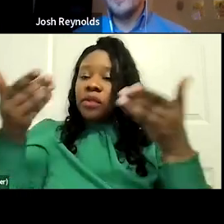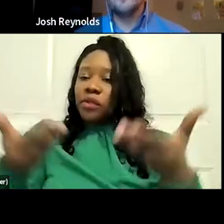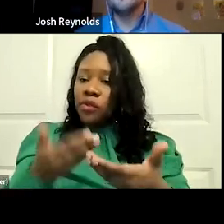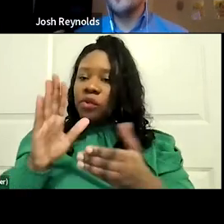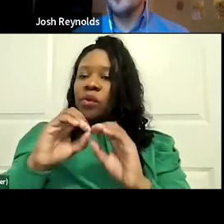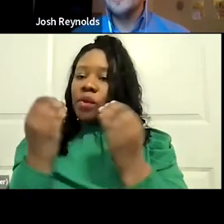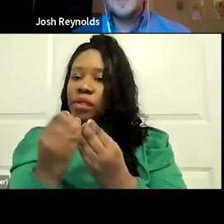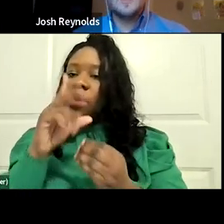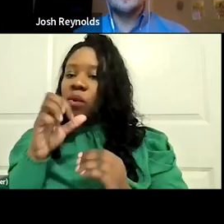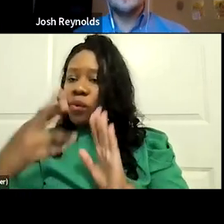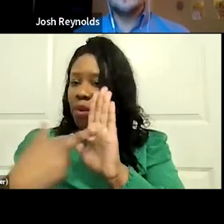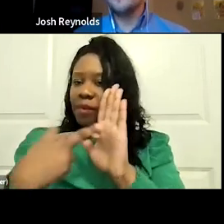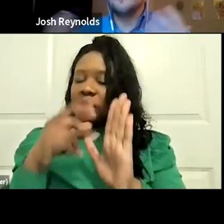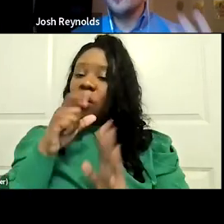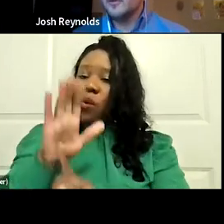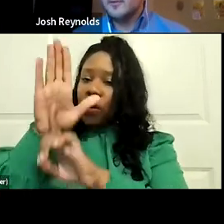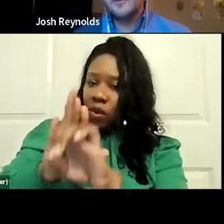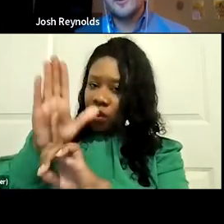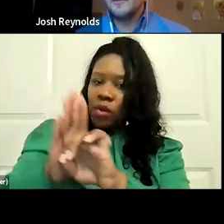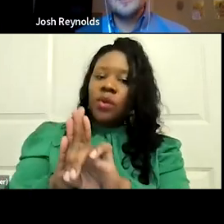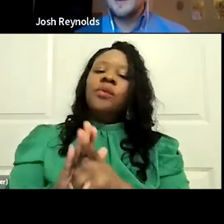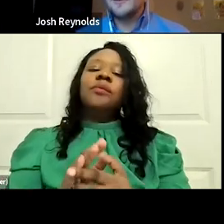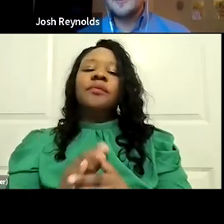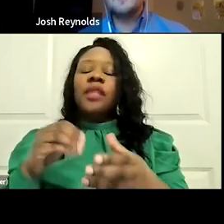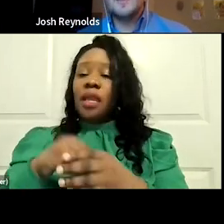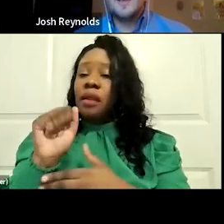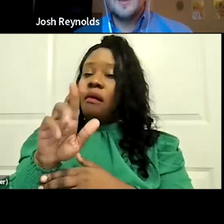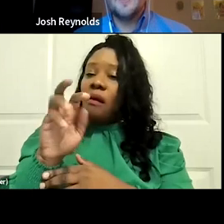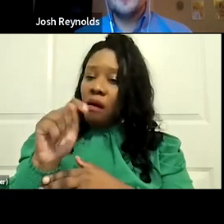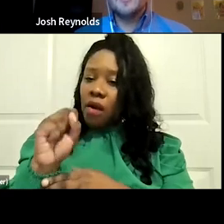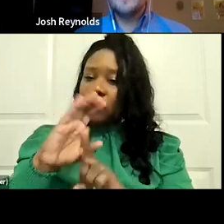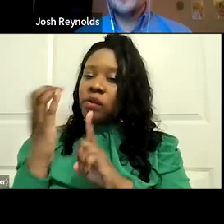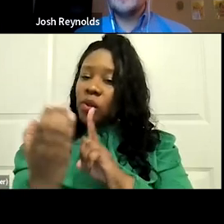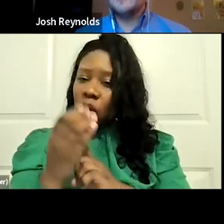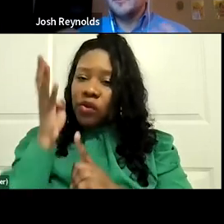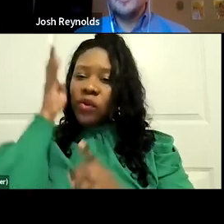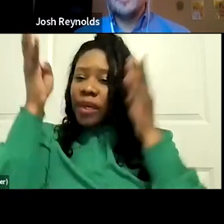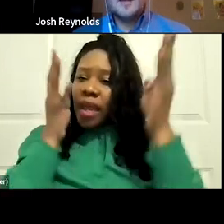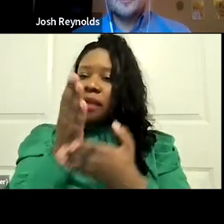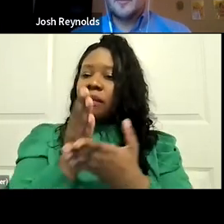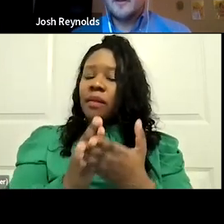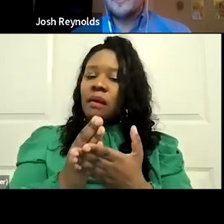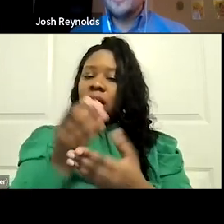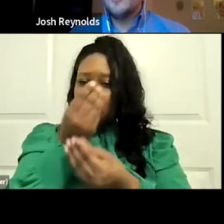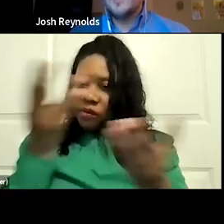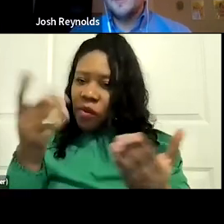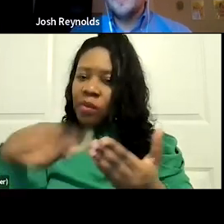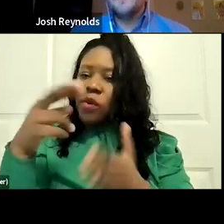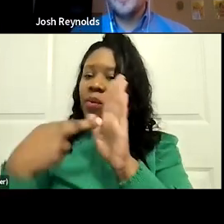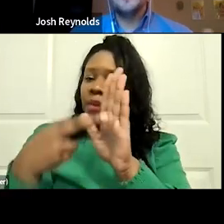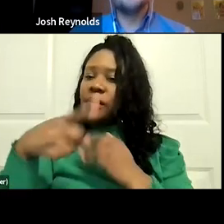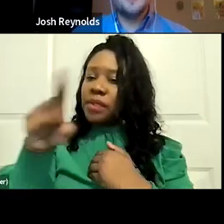who you represent, or who you are in the arts and culture creative sector. So let them know that you represent them,